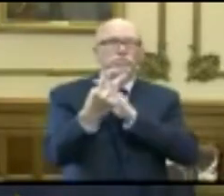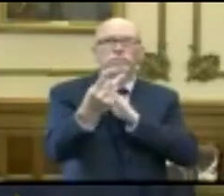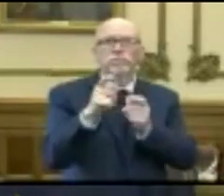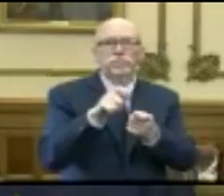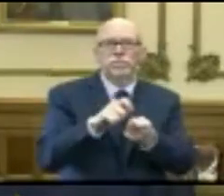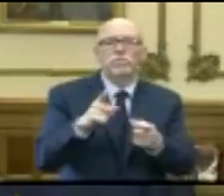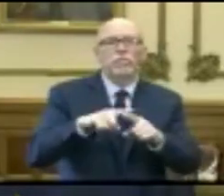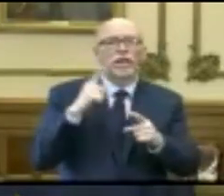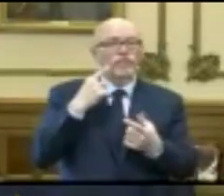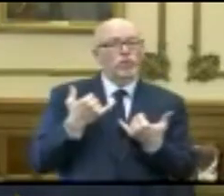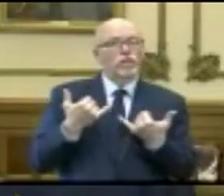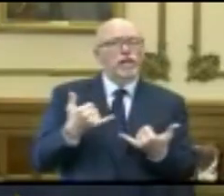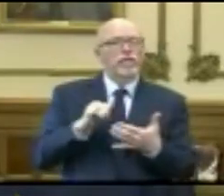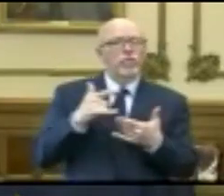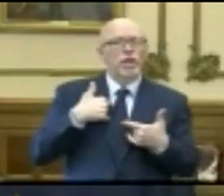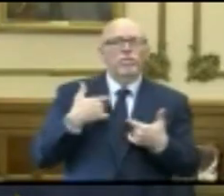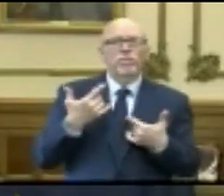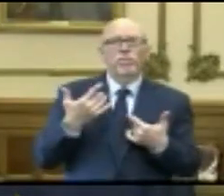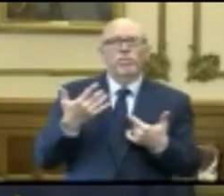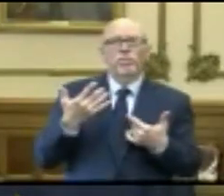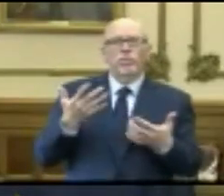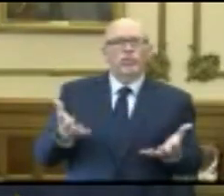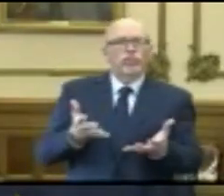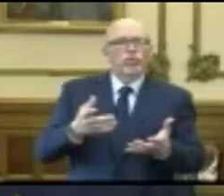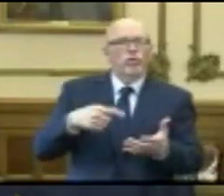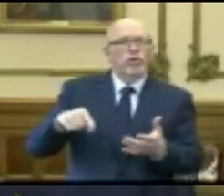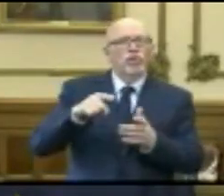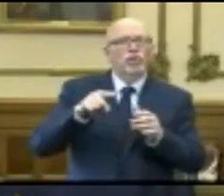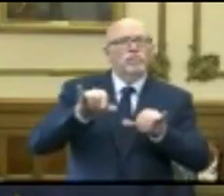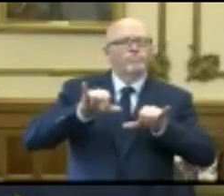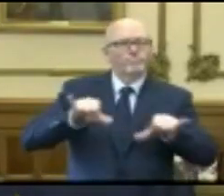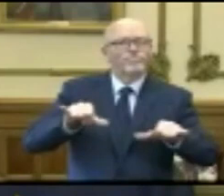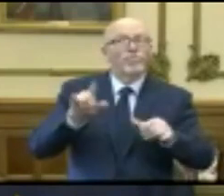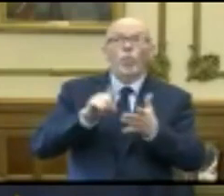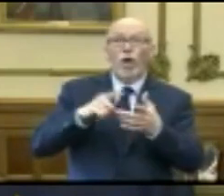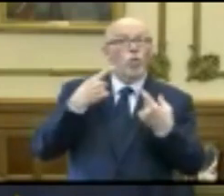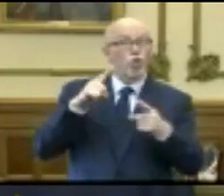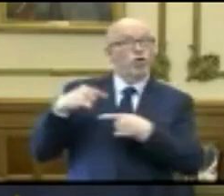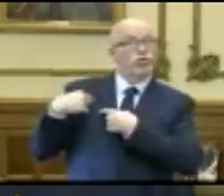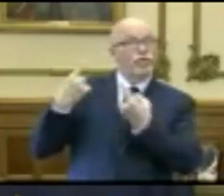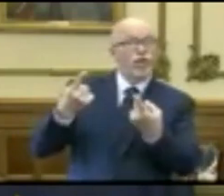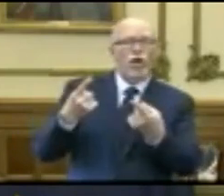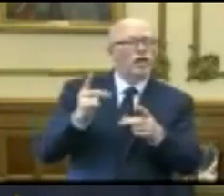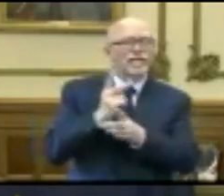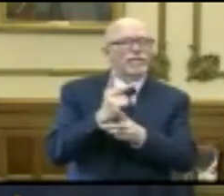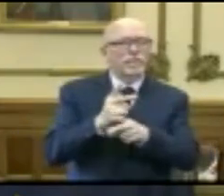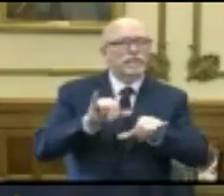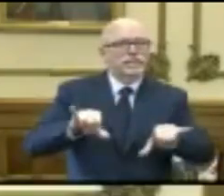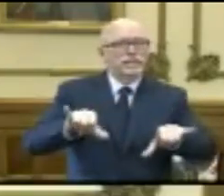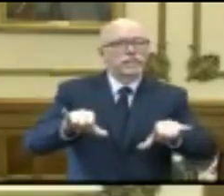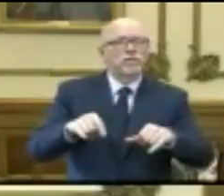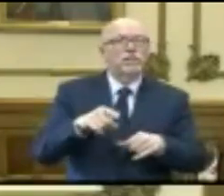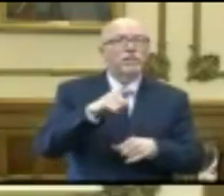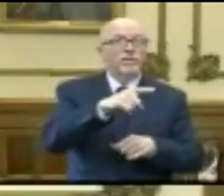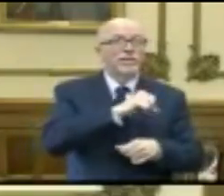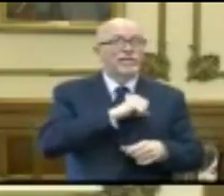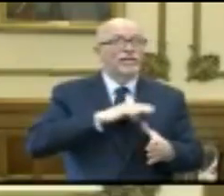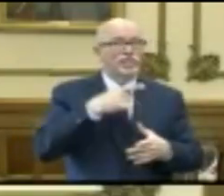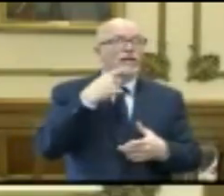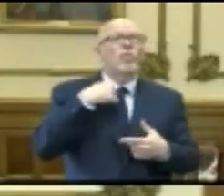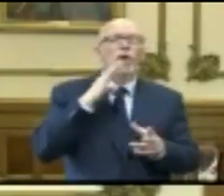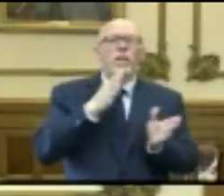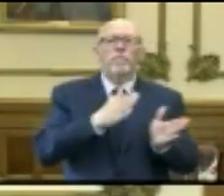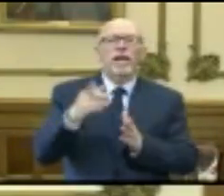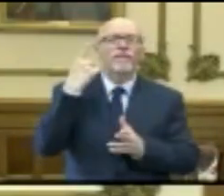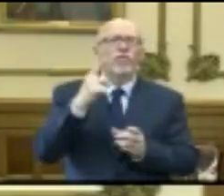but right now, that's why I'm encouraging Hoosiers to stick with what's working right now. You said, Senator, very early on, we're going to prepare for the